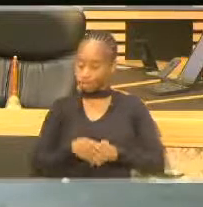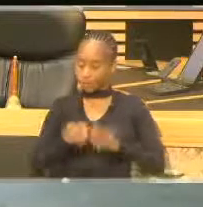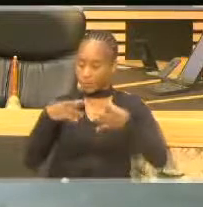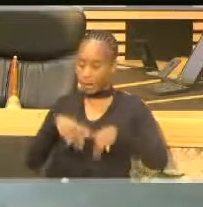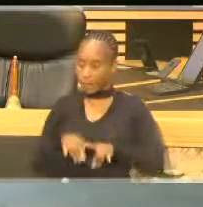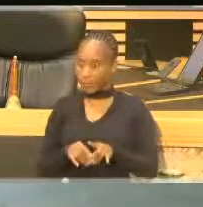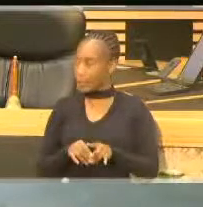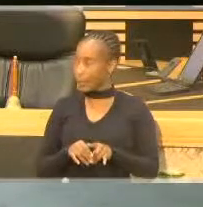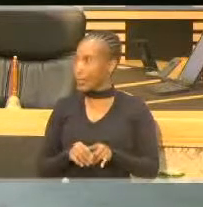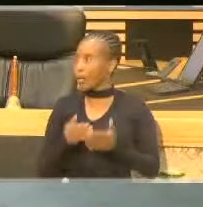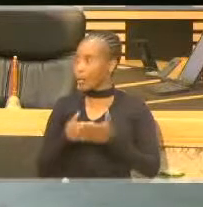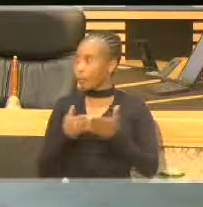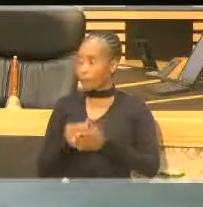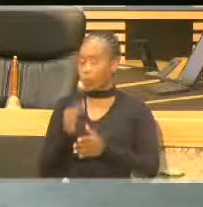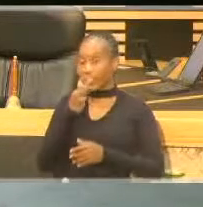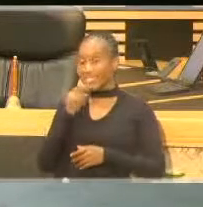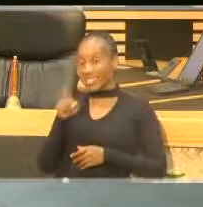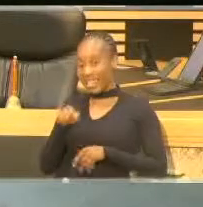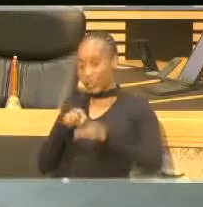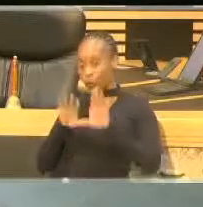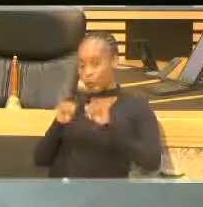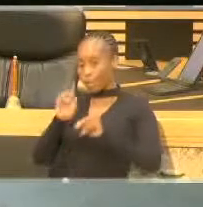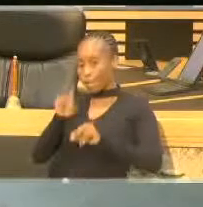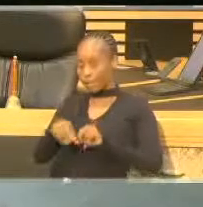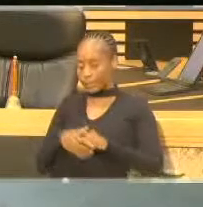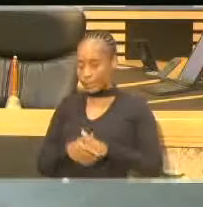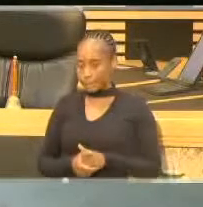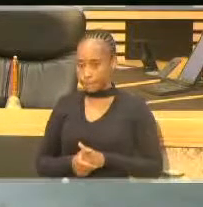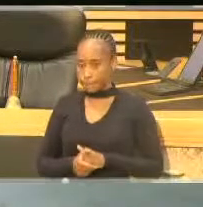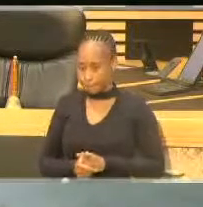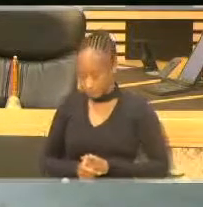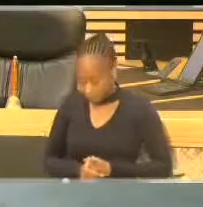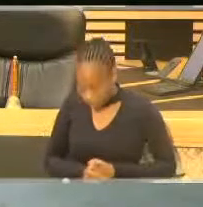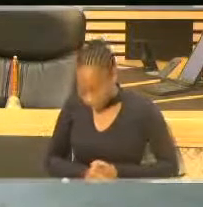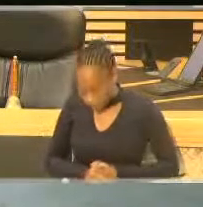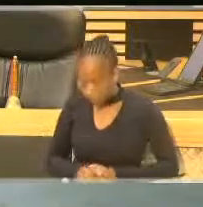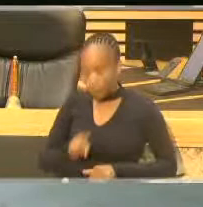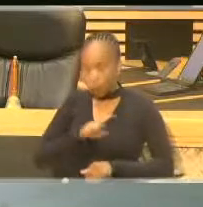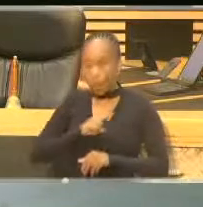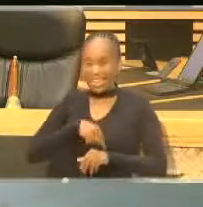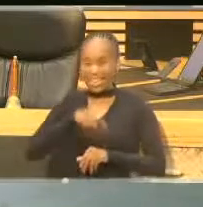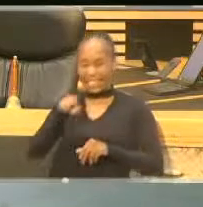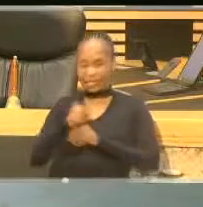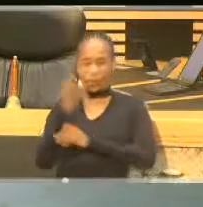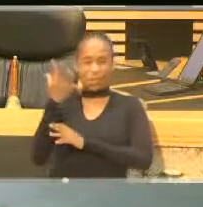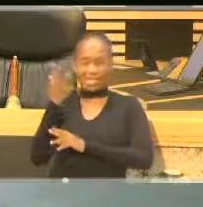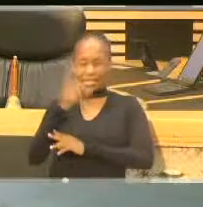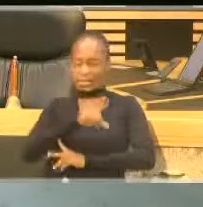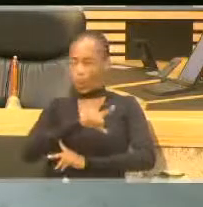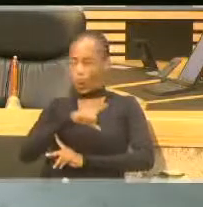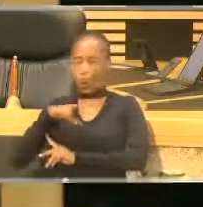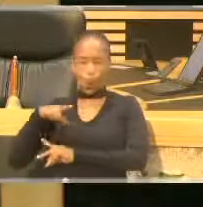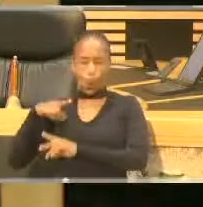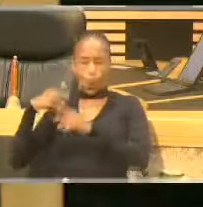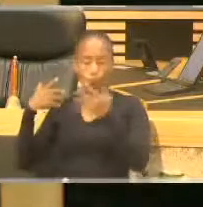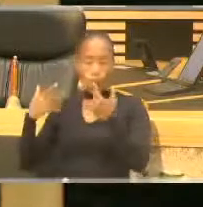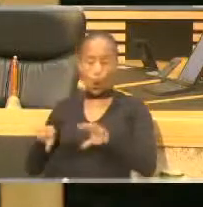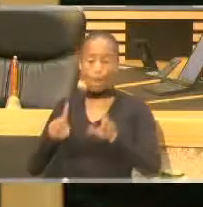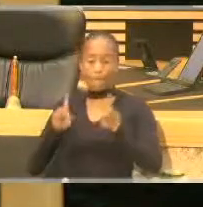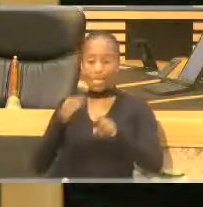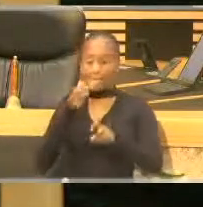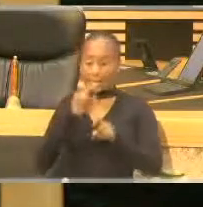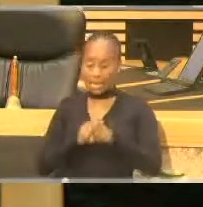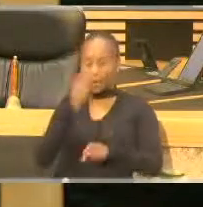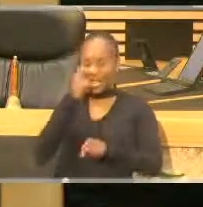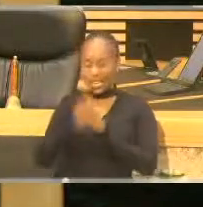Acting Speaker, before you say I must stop because this is a very long presentation, I must say, if we have to talk to